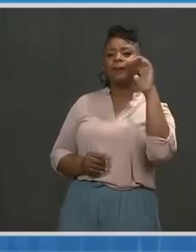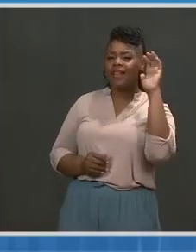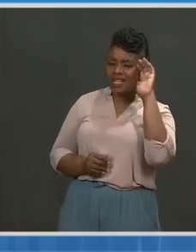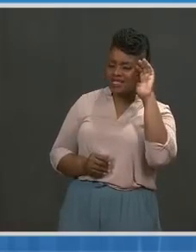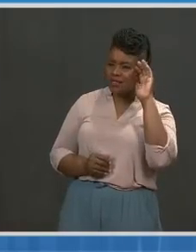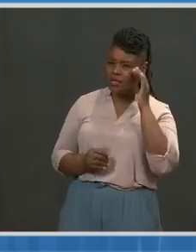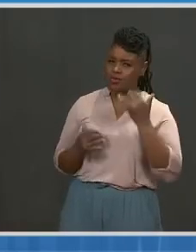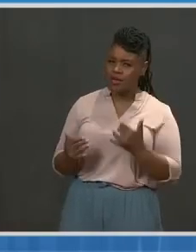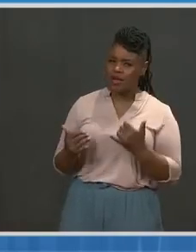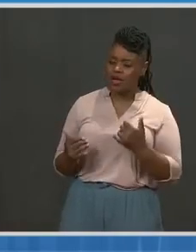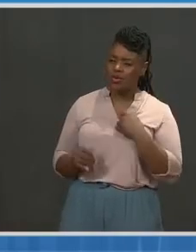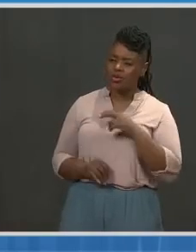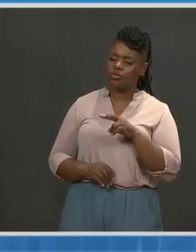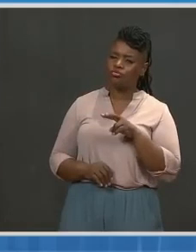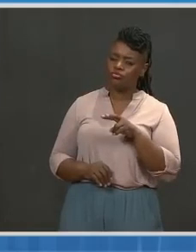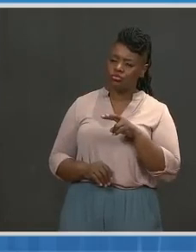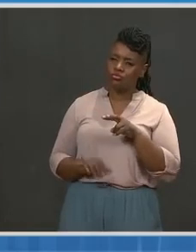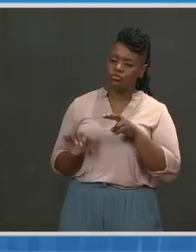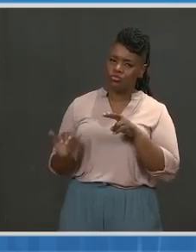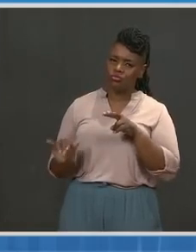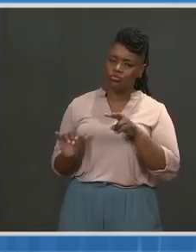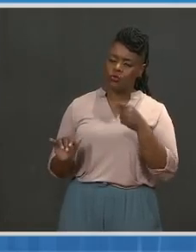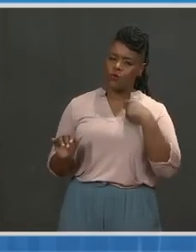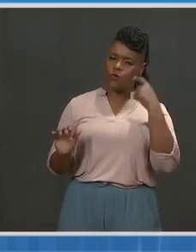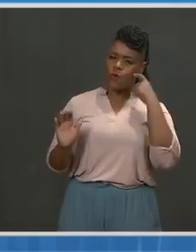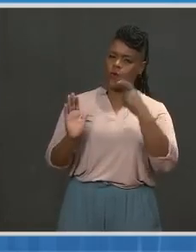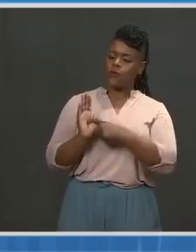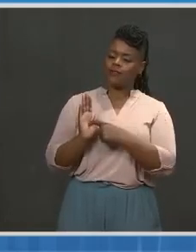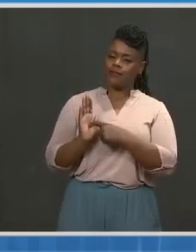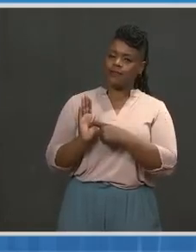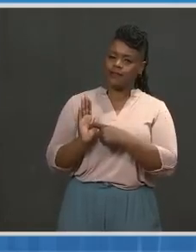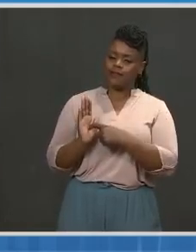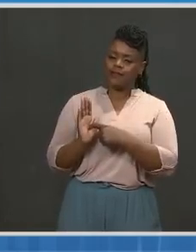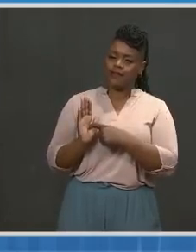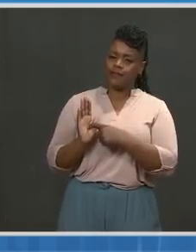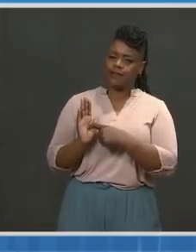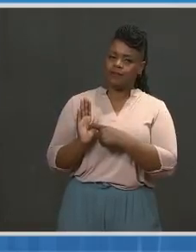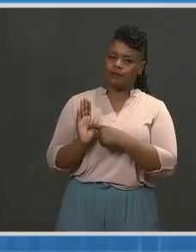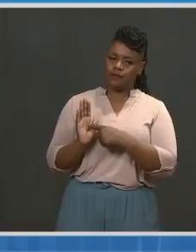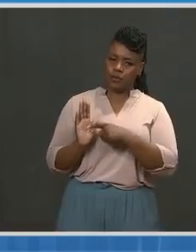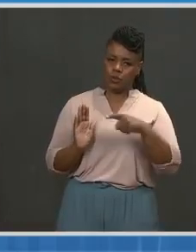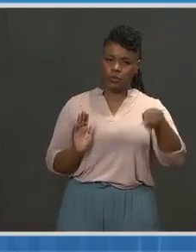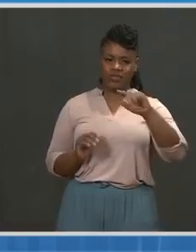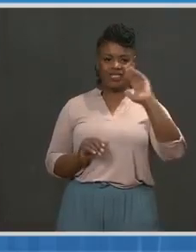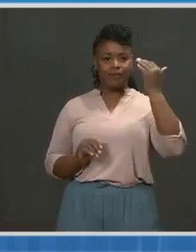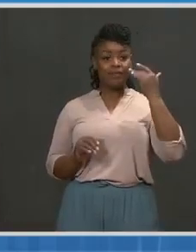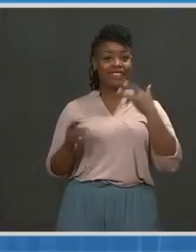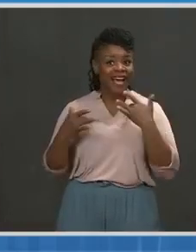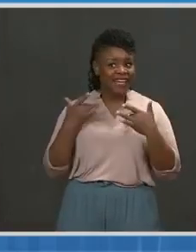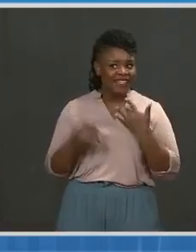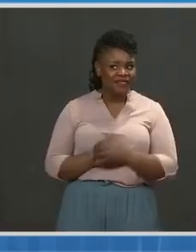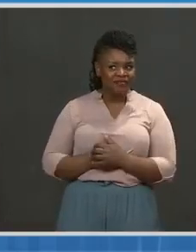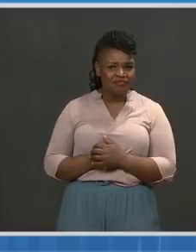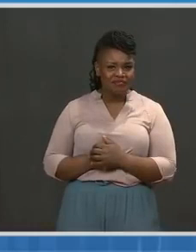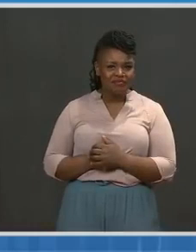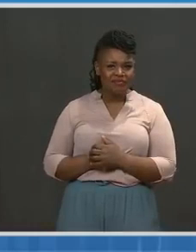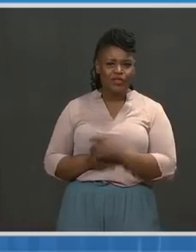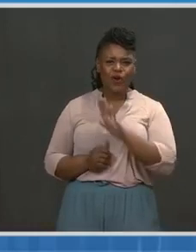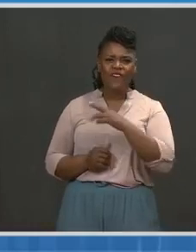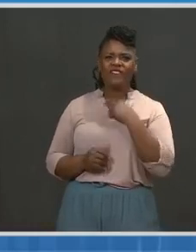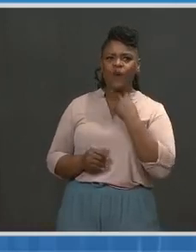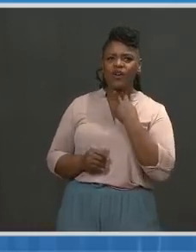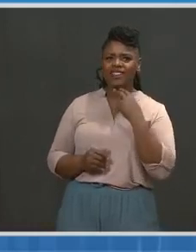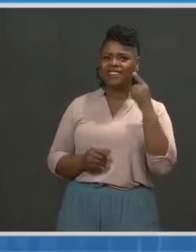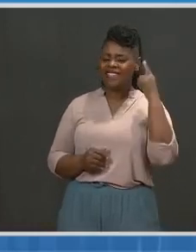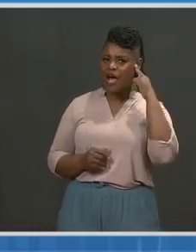you, it is hard to miss the sense of excitement in your